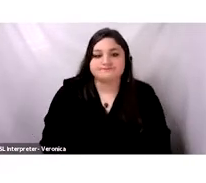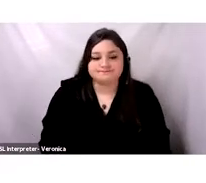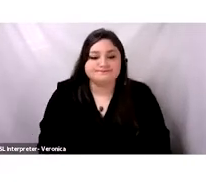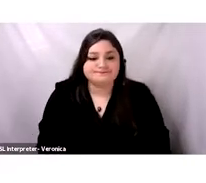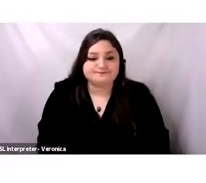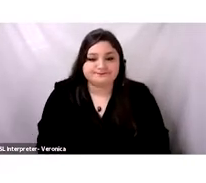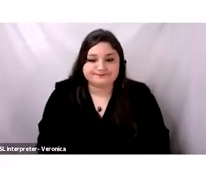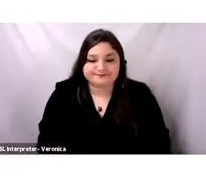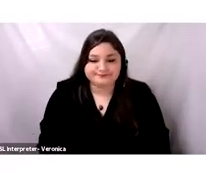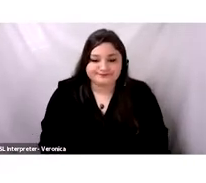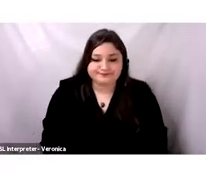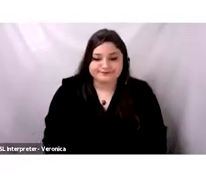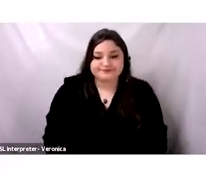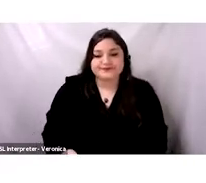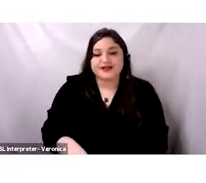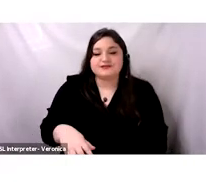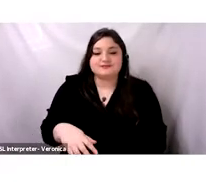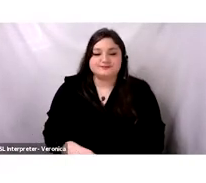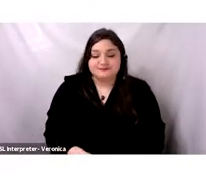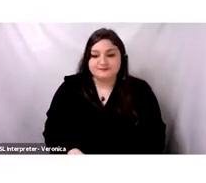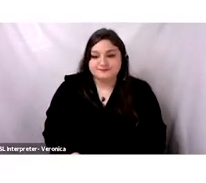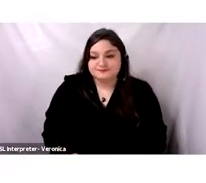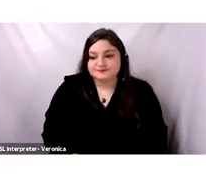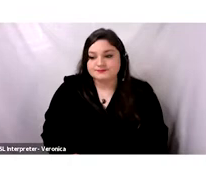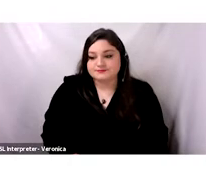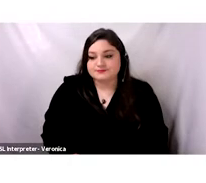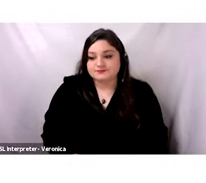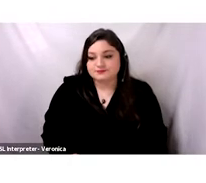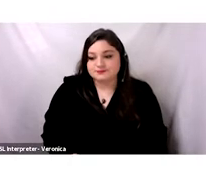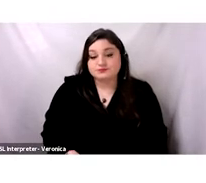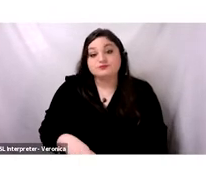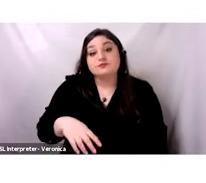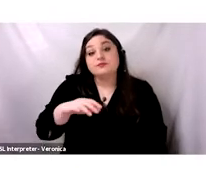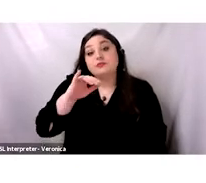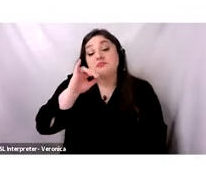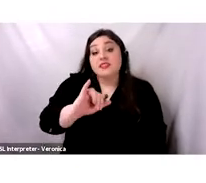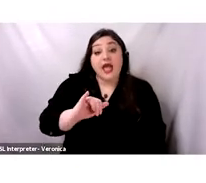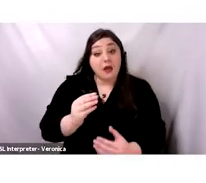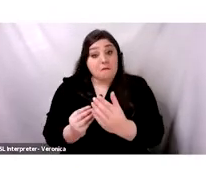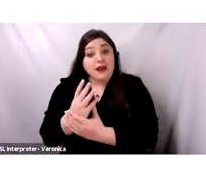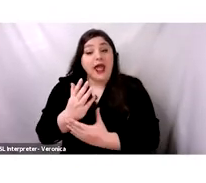the grains of this plant. It might have been used to feed the cattle.